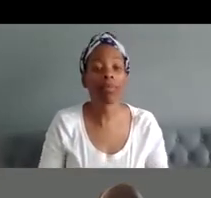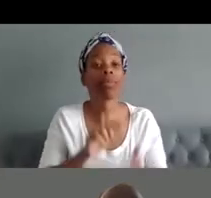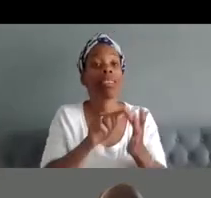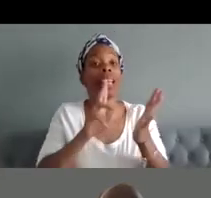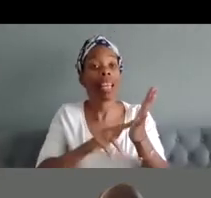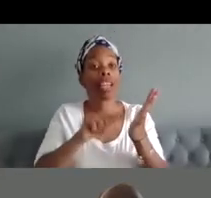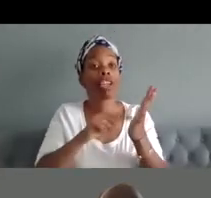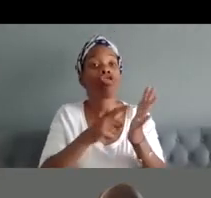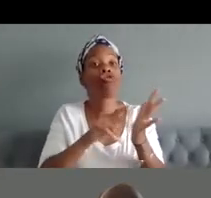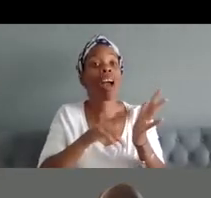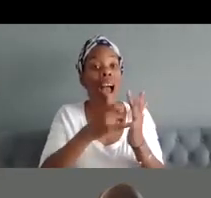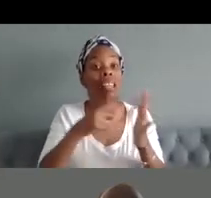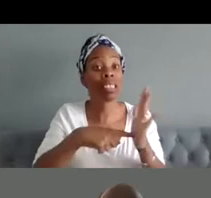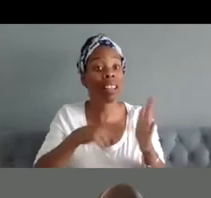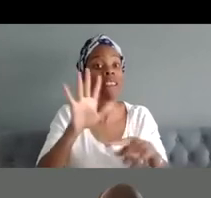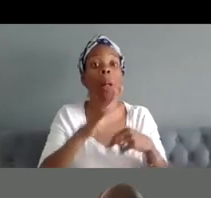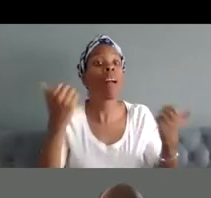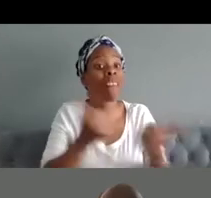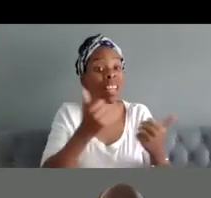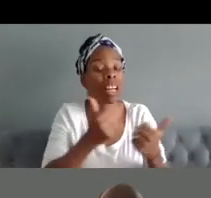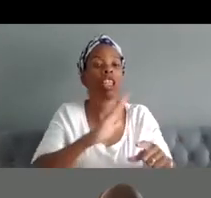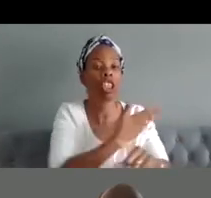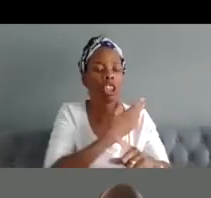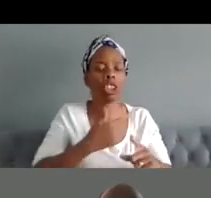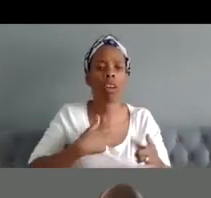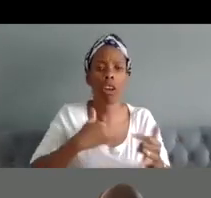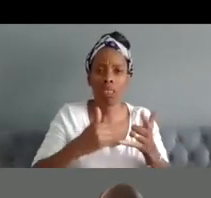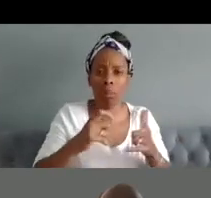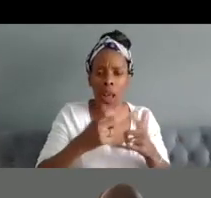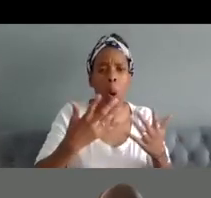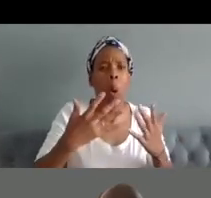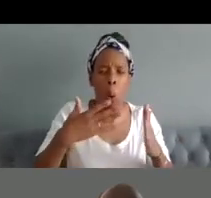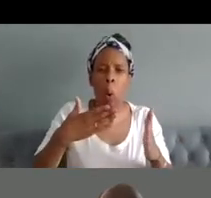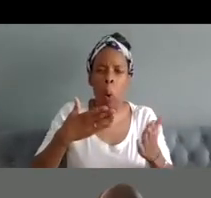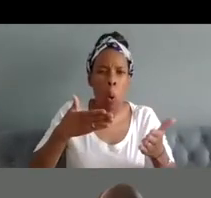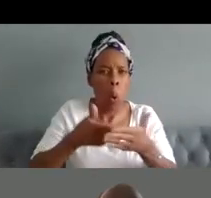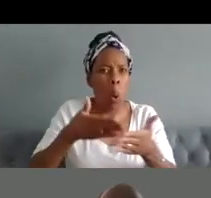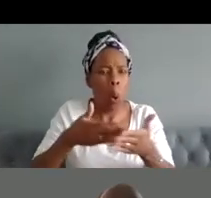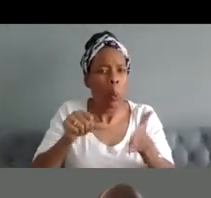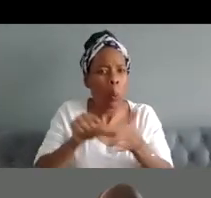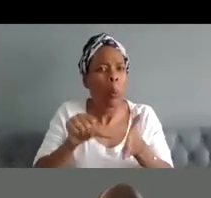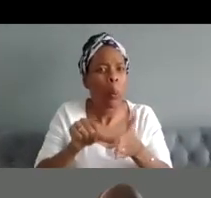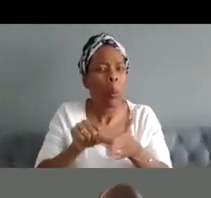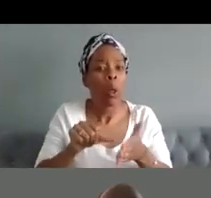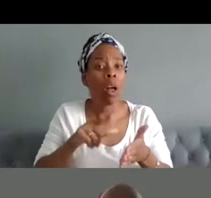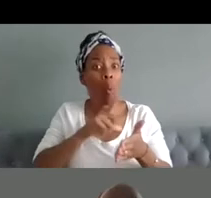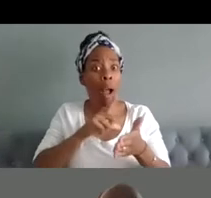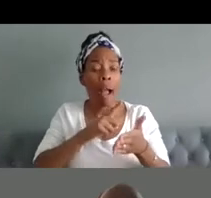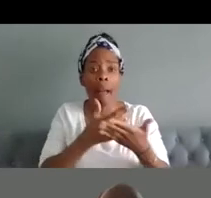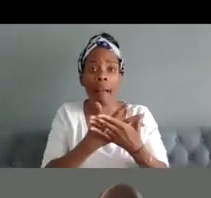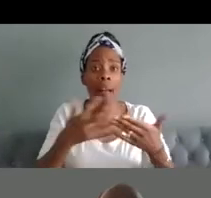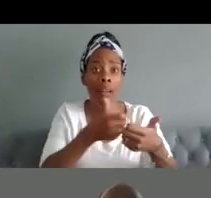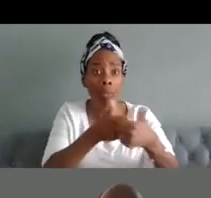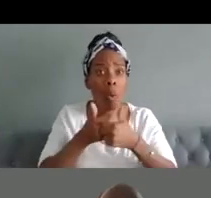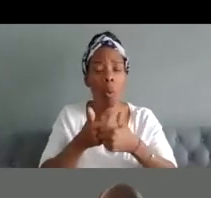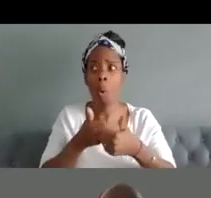things got quite difficult for sharif and a lot of support systems and placements for him